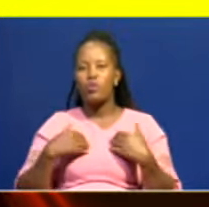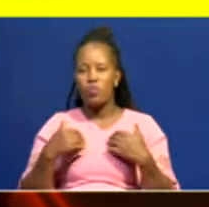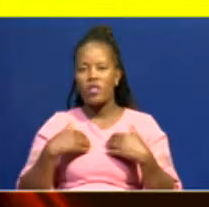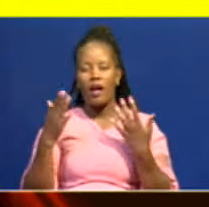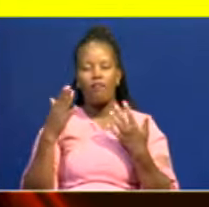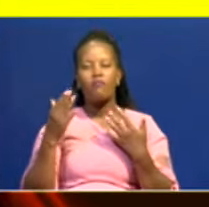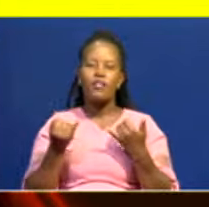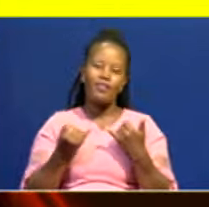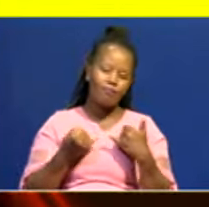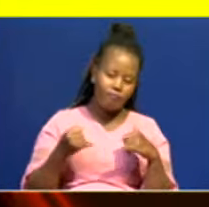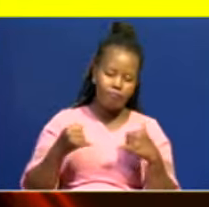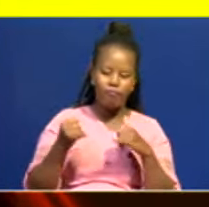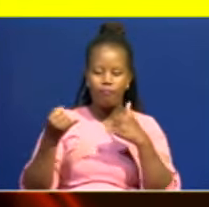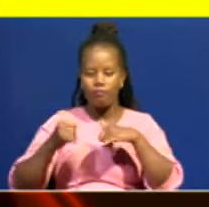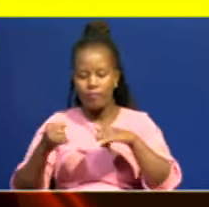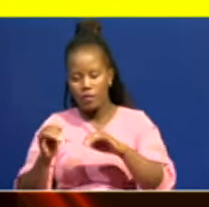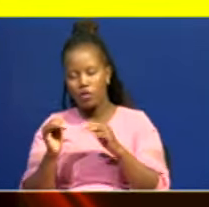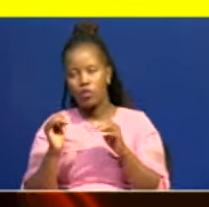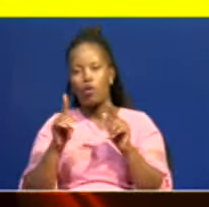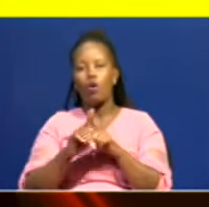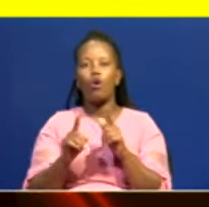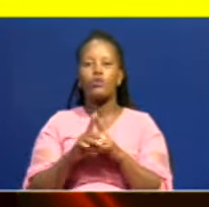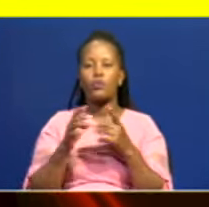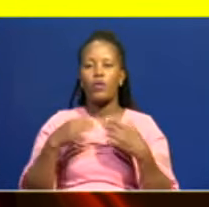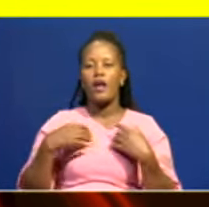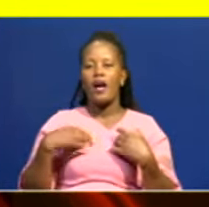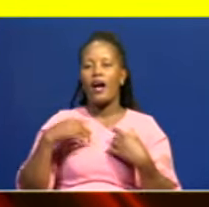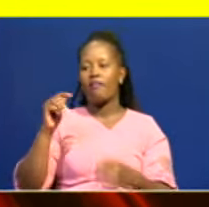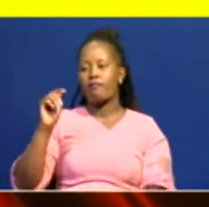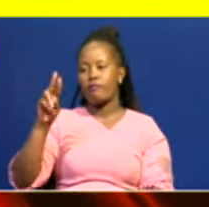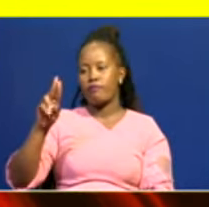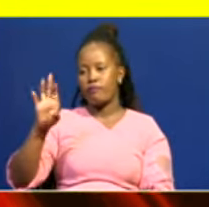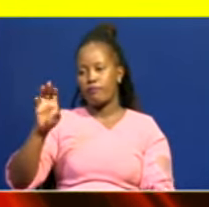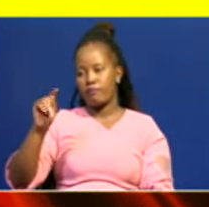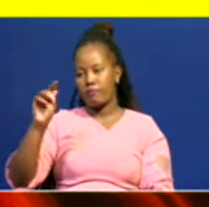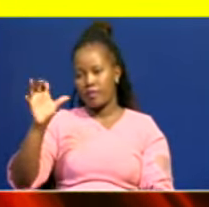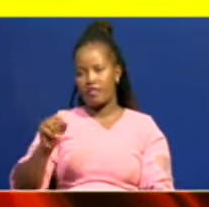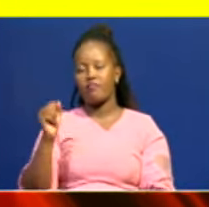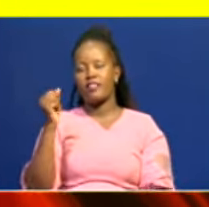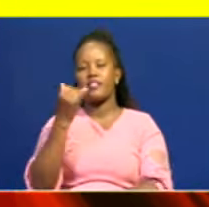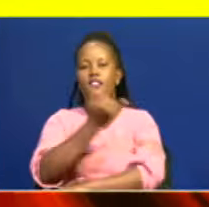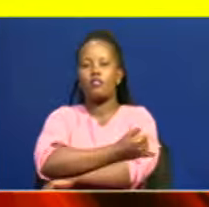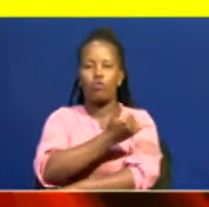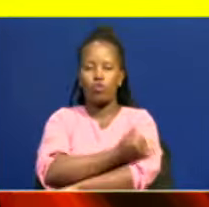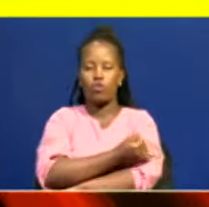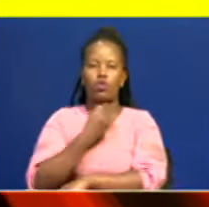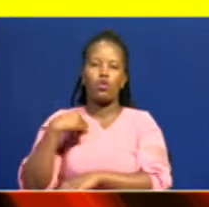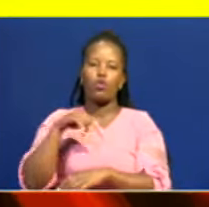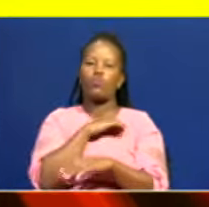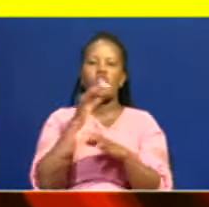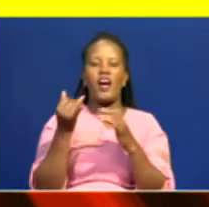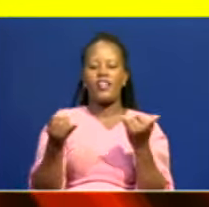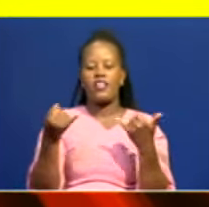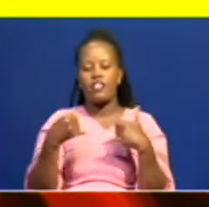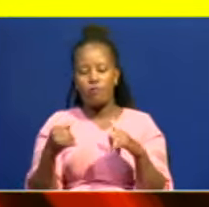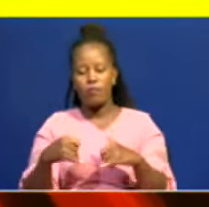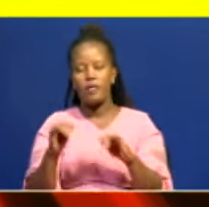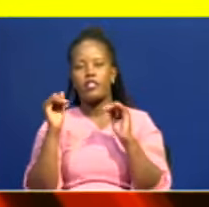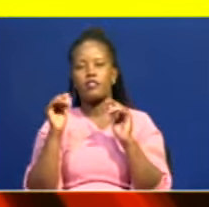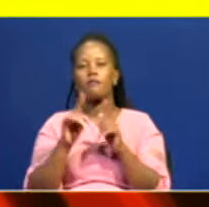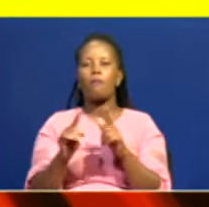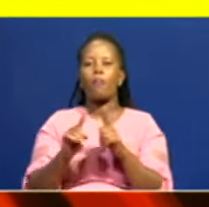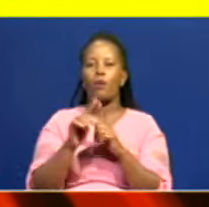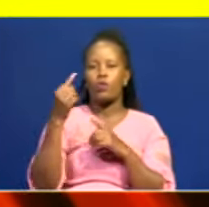implementing tertiary, our TVE institutions. We are implementing that. Even yesterday,